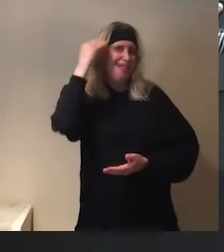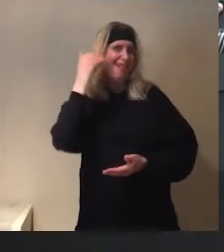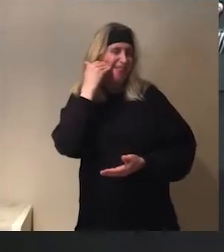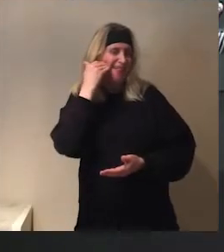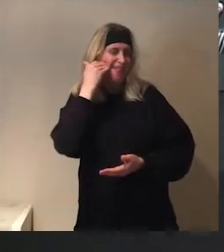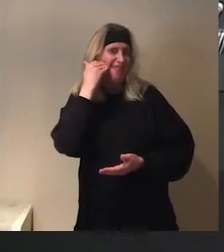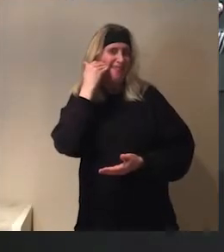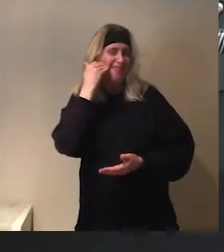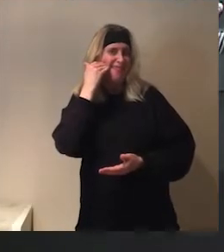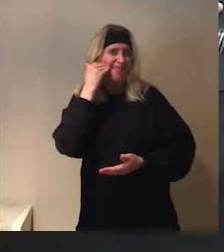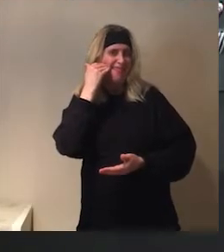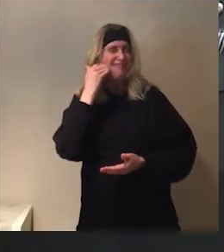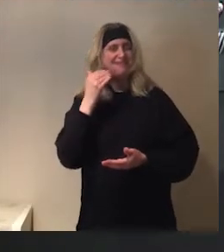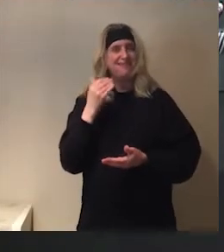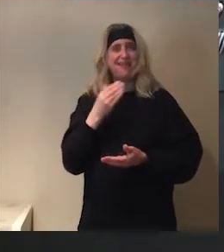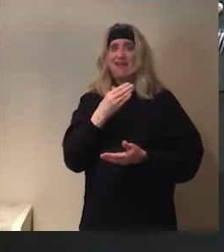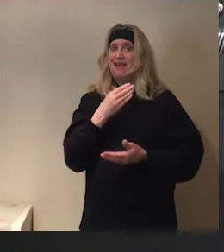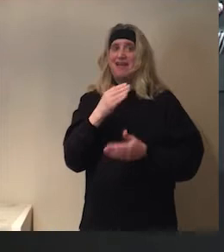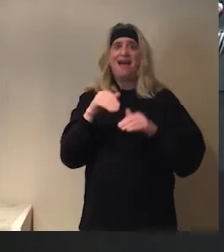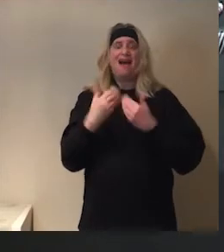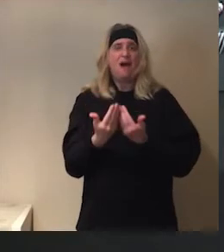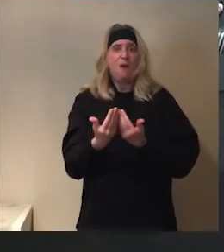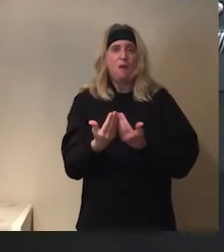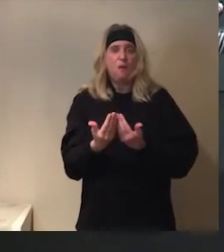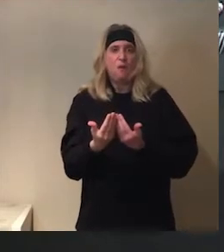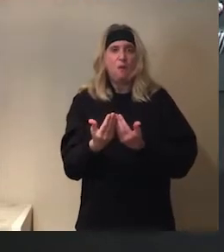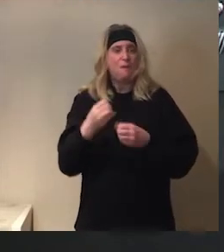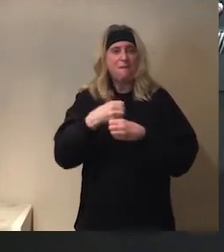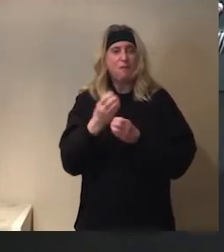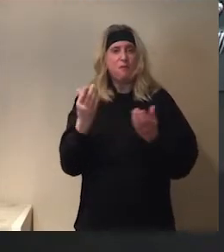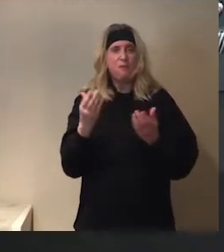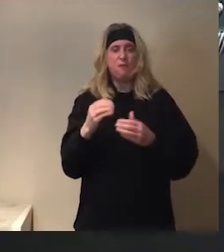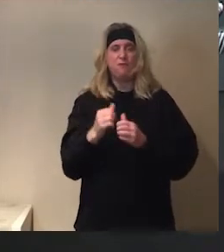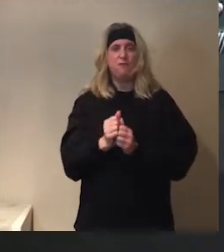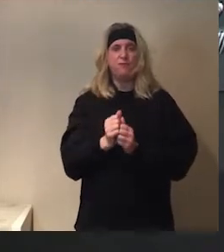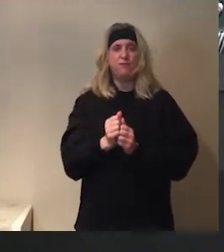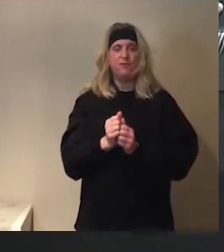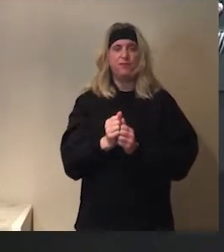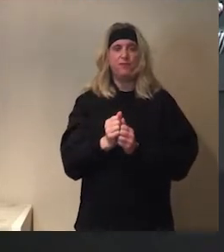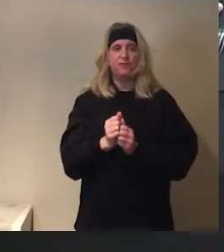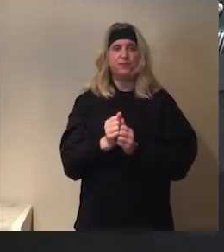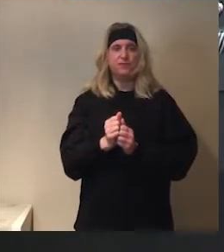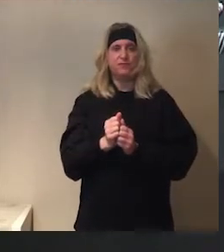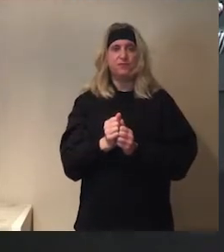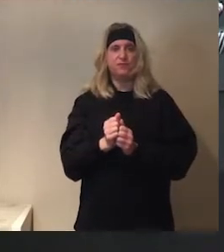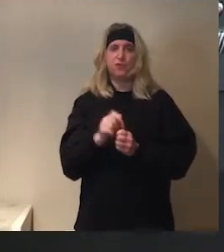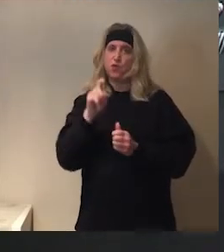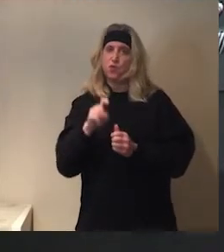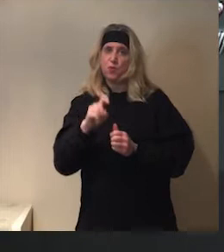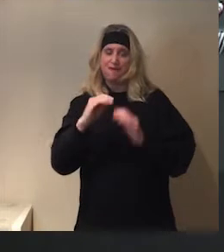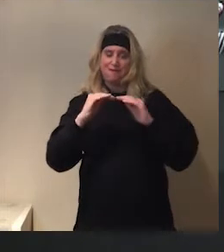the head. And to make the head, what we do is, we have to